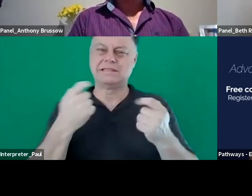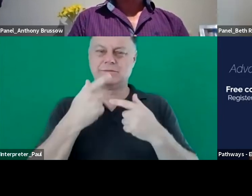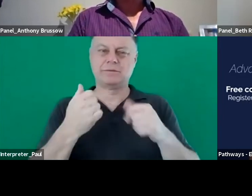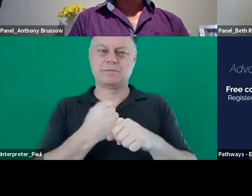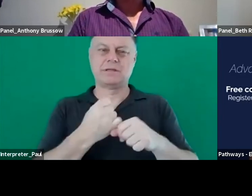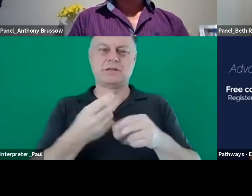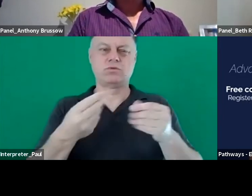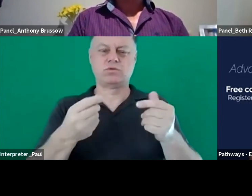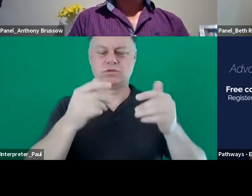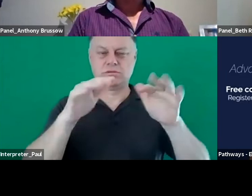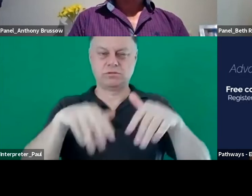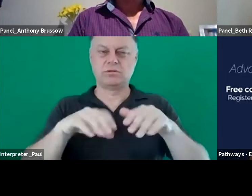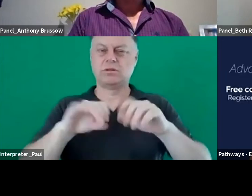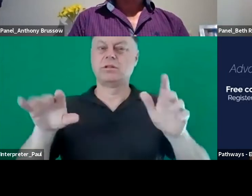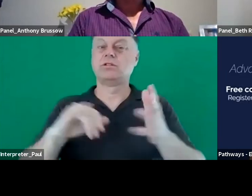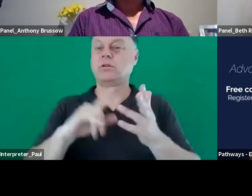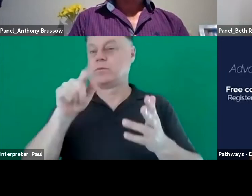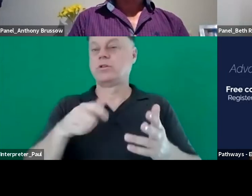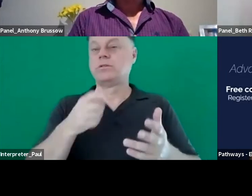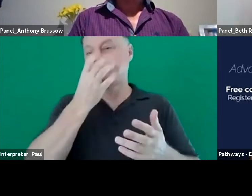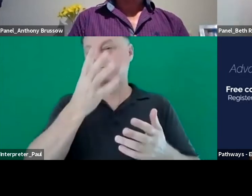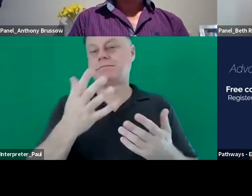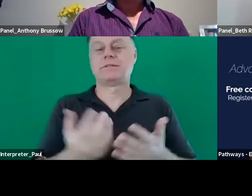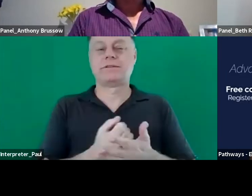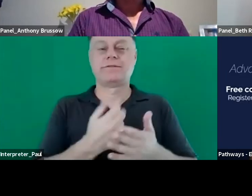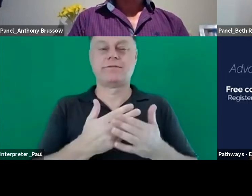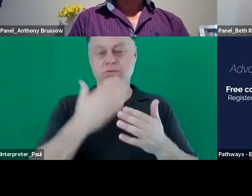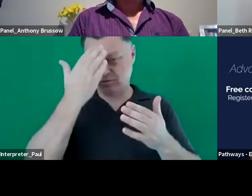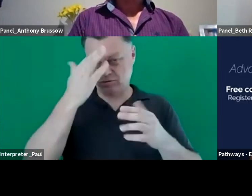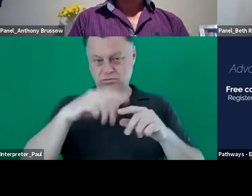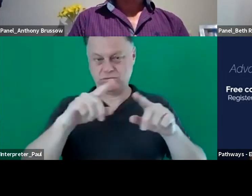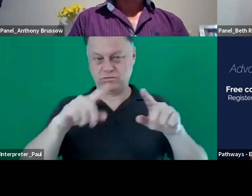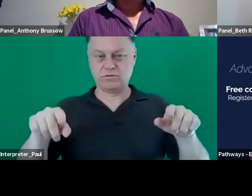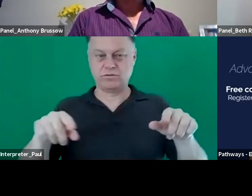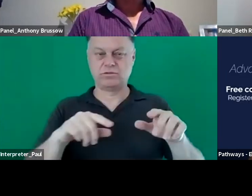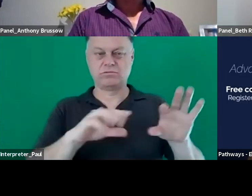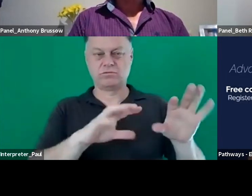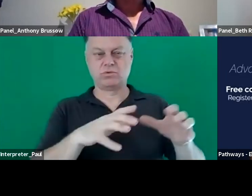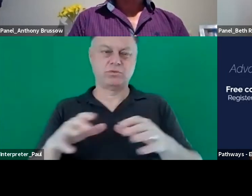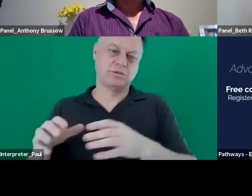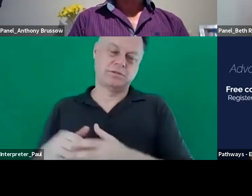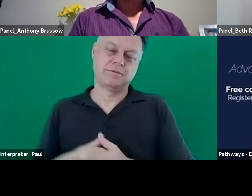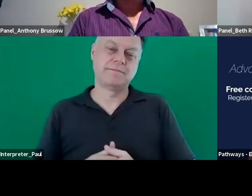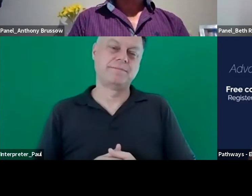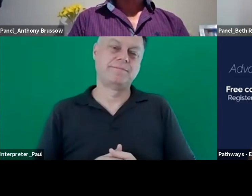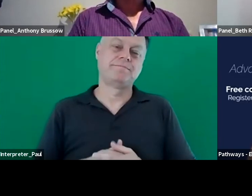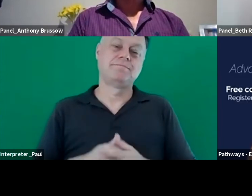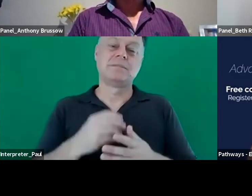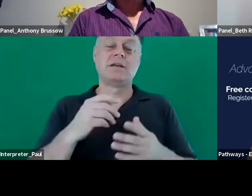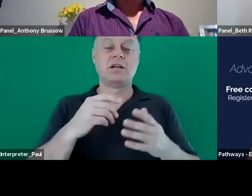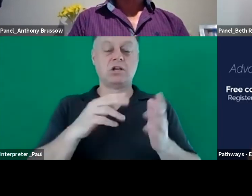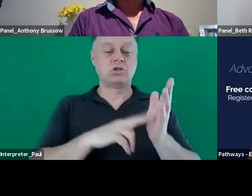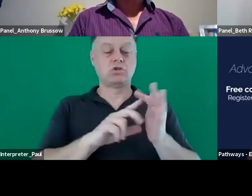make disclosure safer for um neurodiverse cohorts and i think um some of them are more broadly